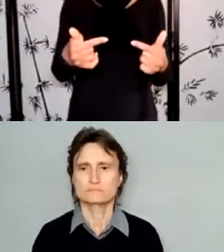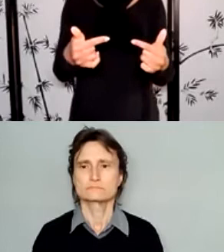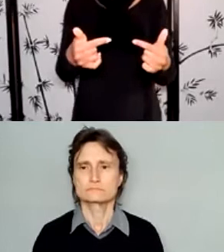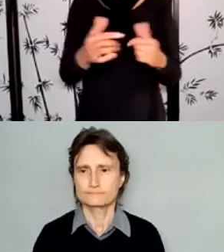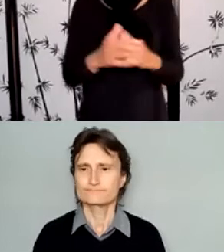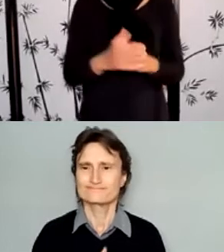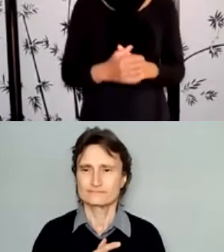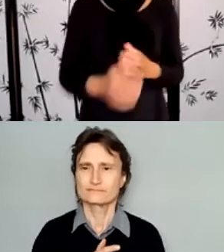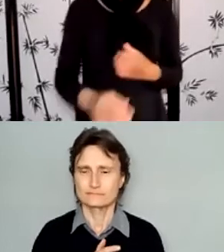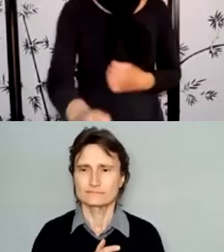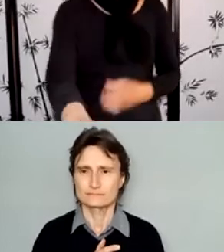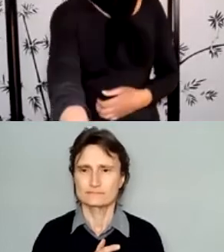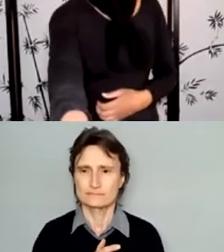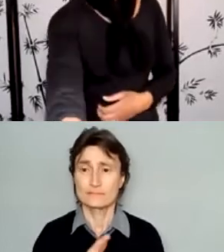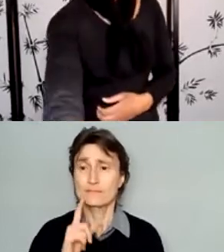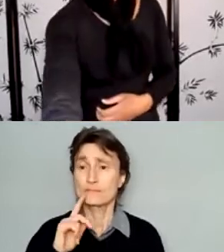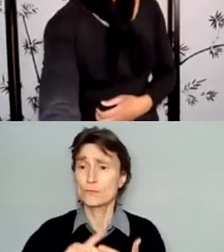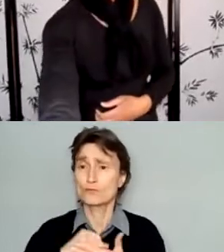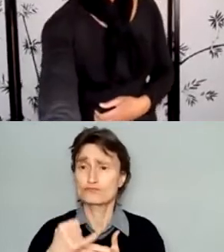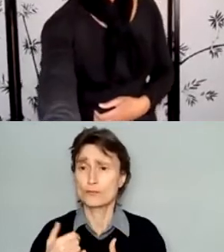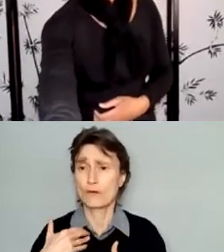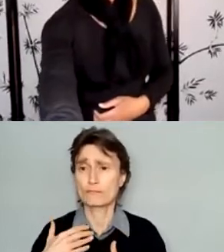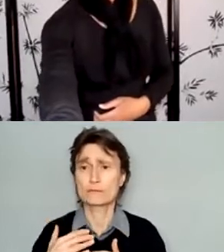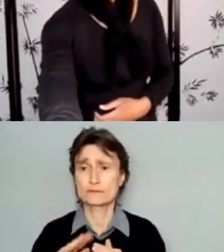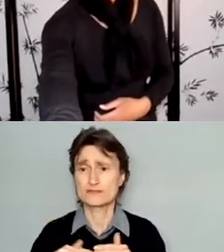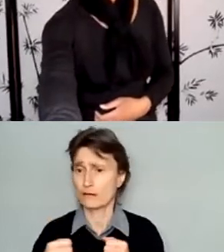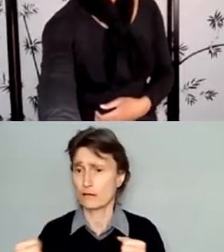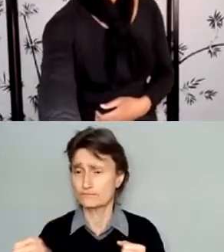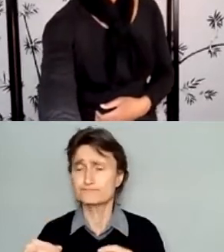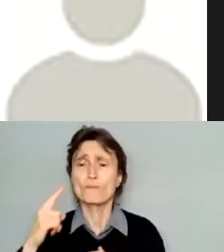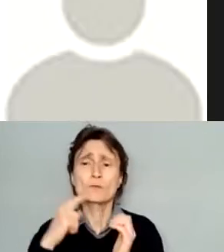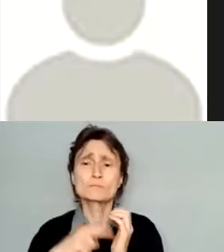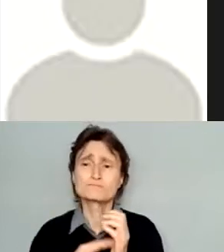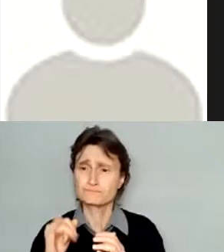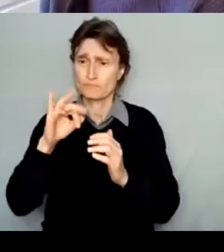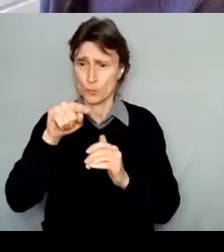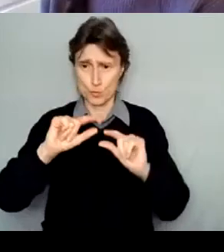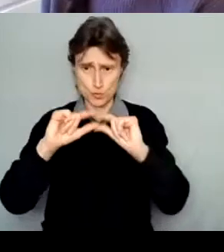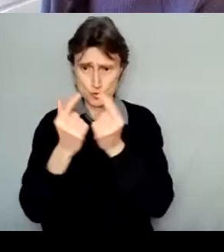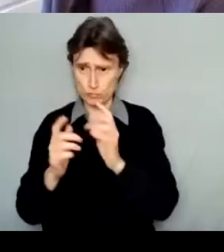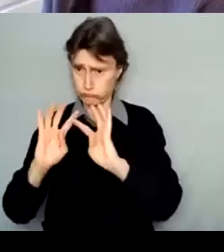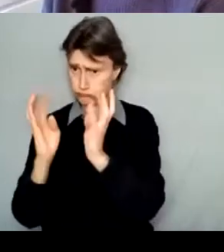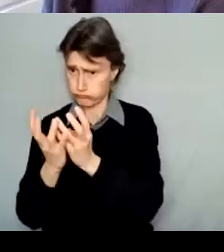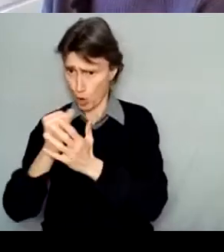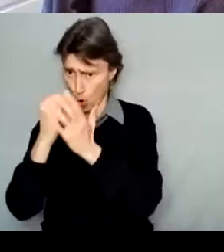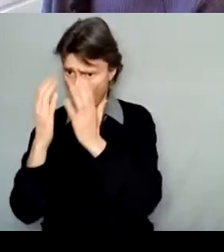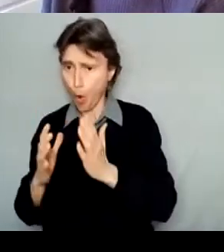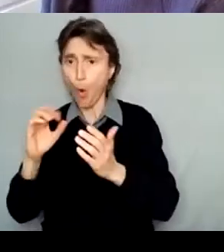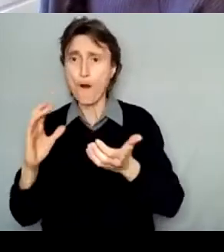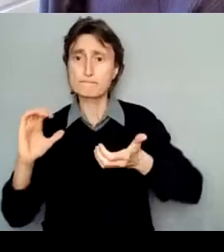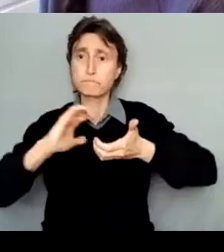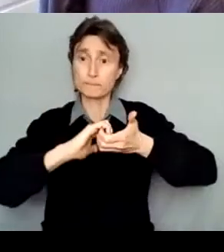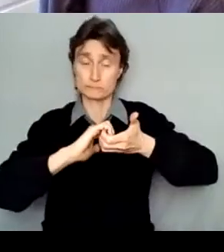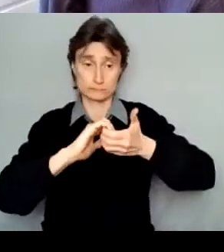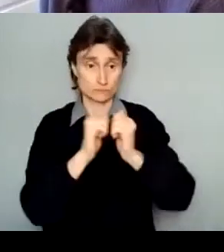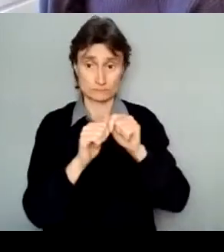if a project is being undertaken by a group of artists or in partnership with an organization, only one application can be submitted